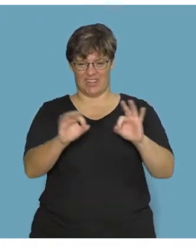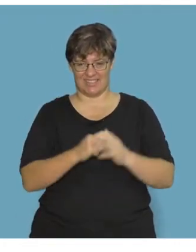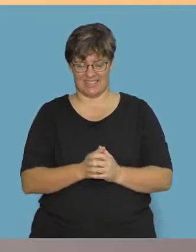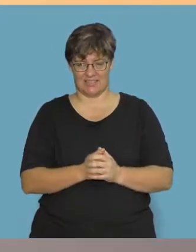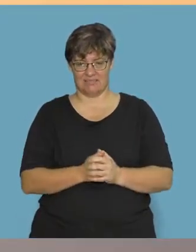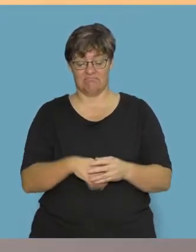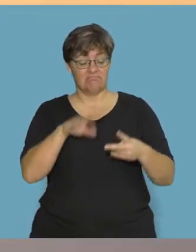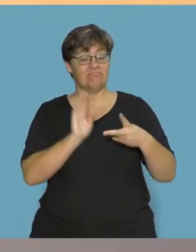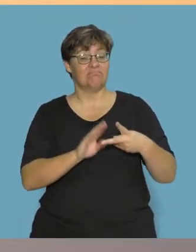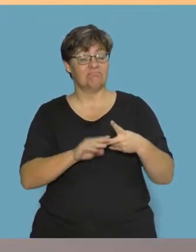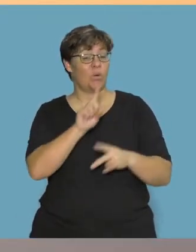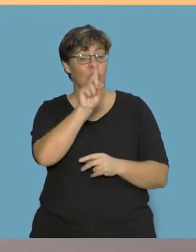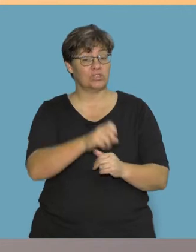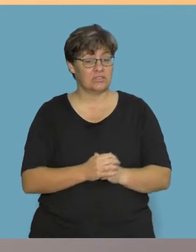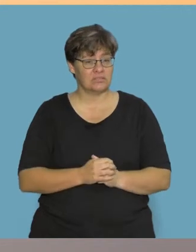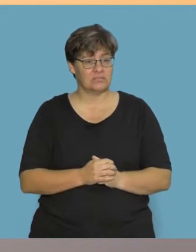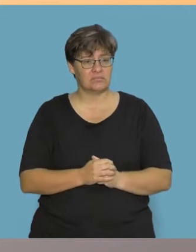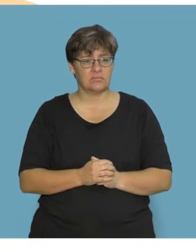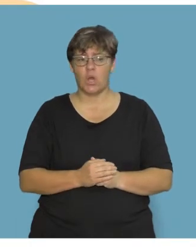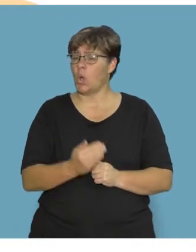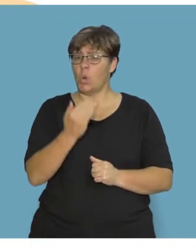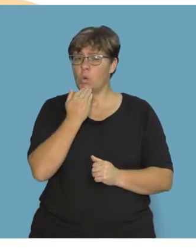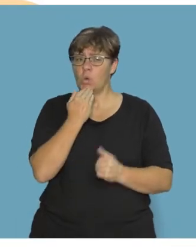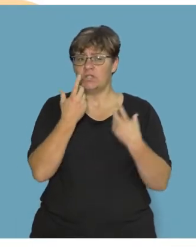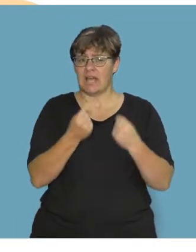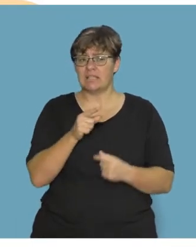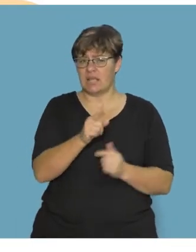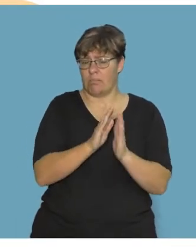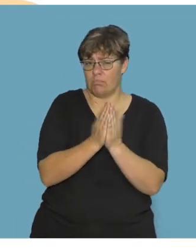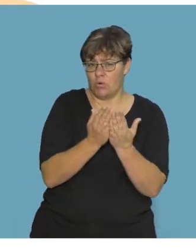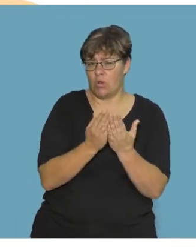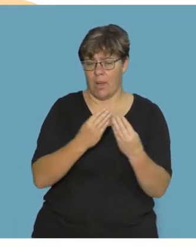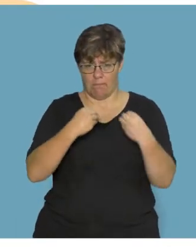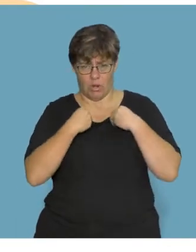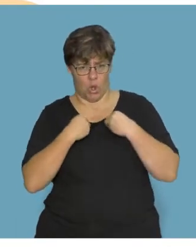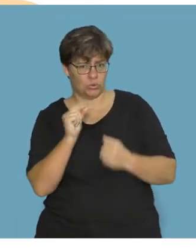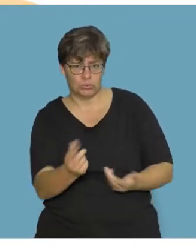Great! Listen to the next question. Who does the book belong to?